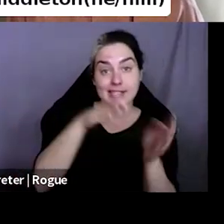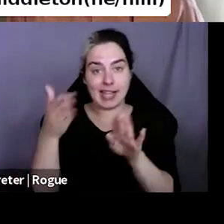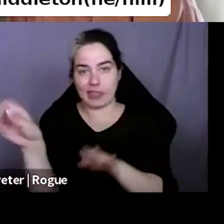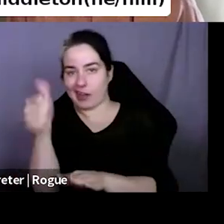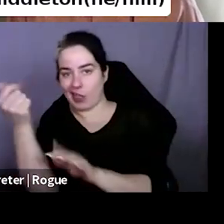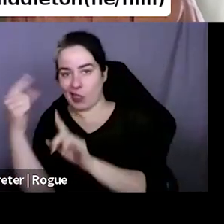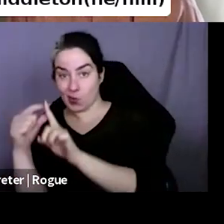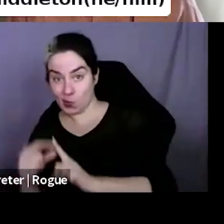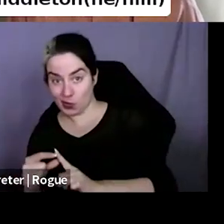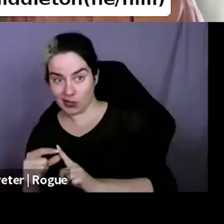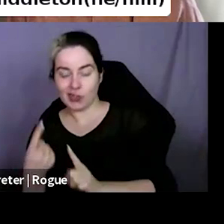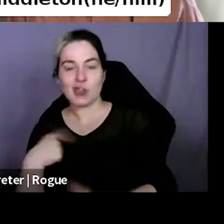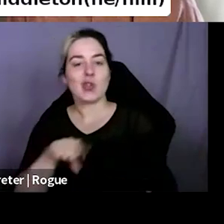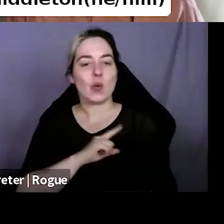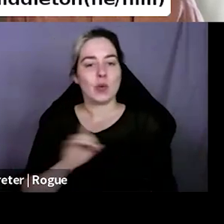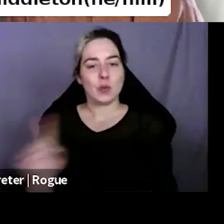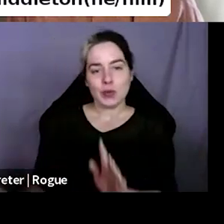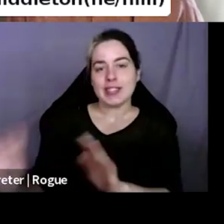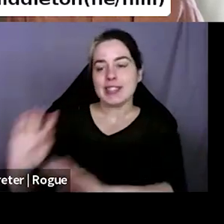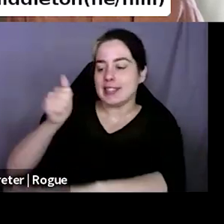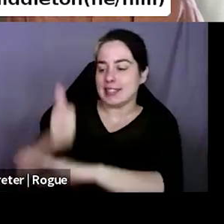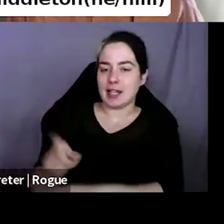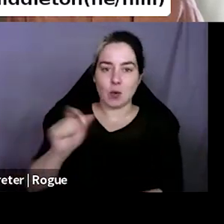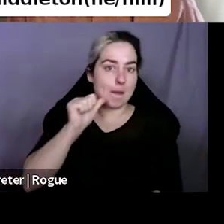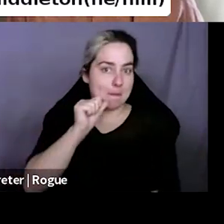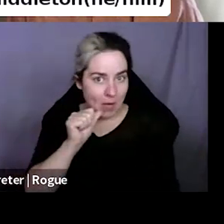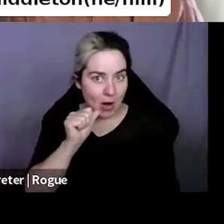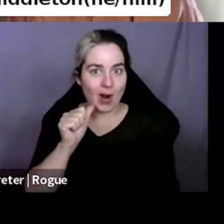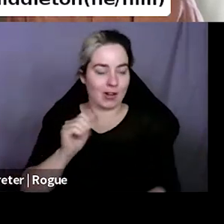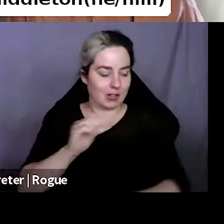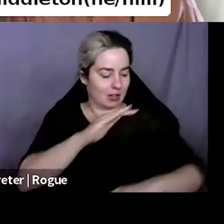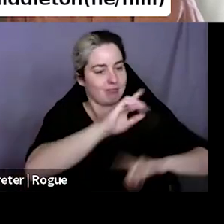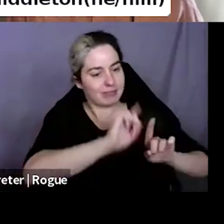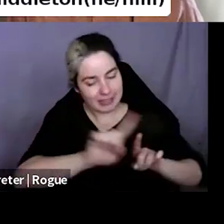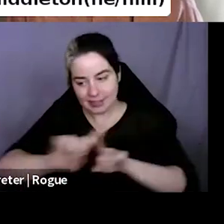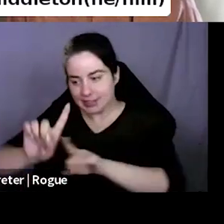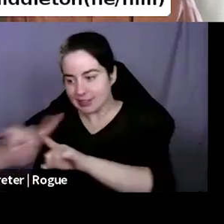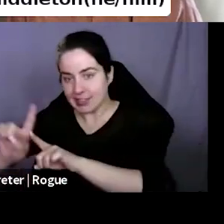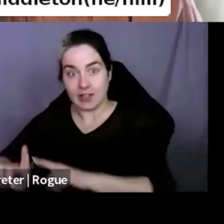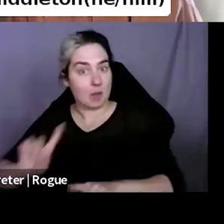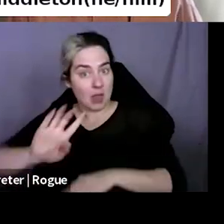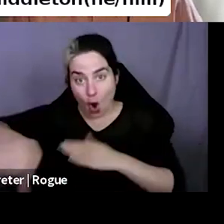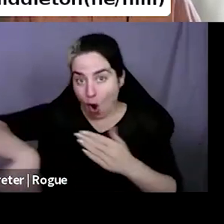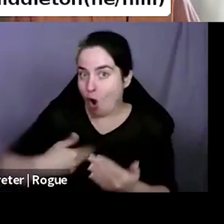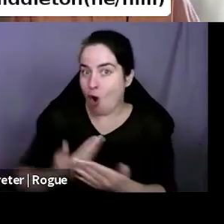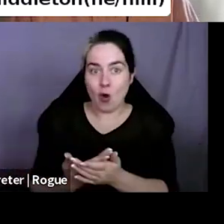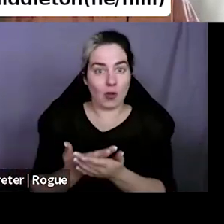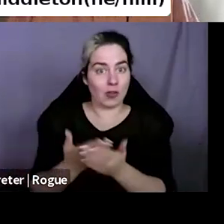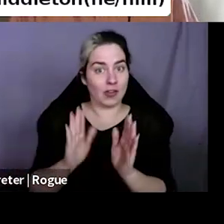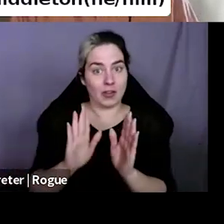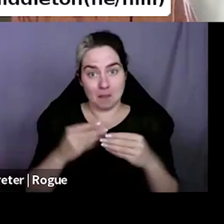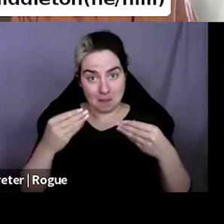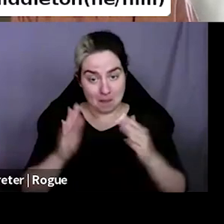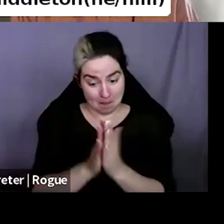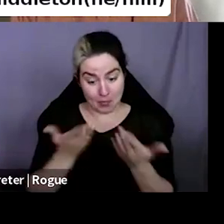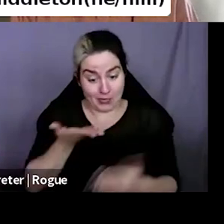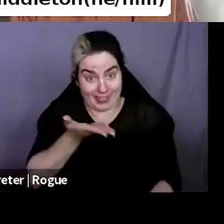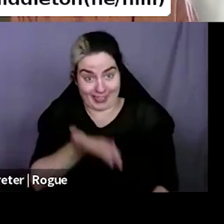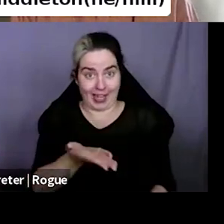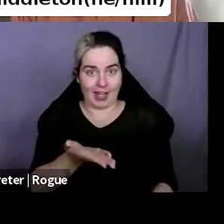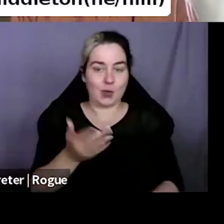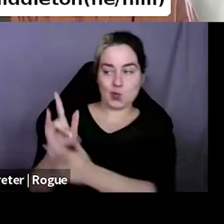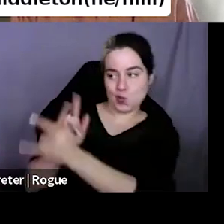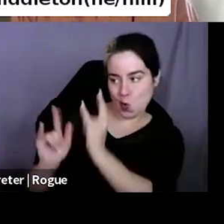that went to different breweries and it was only horror romance. Um, and that was very fun and they didn't, uh,